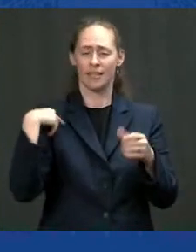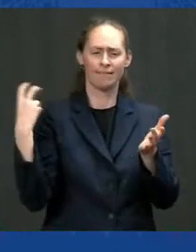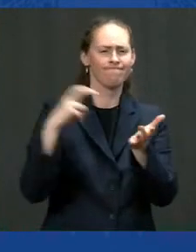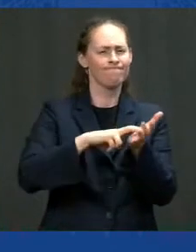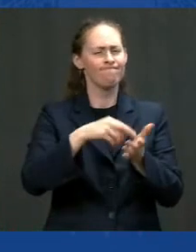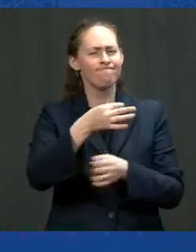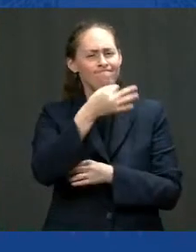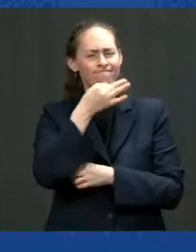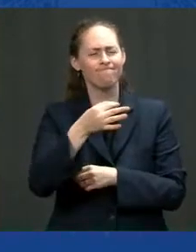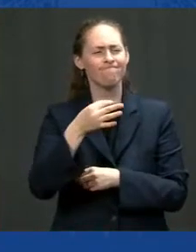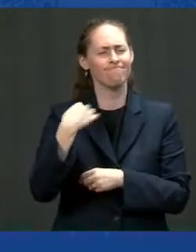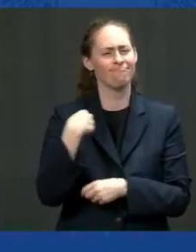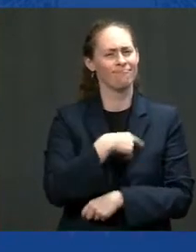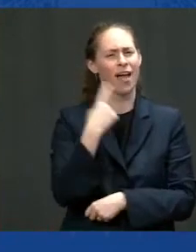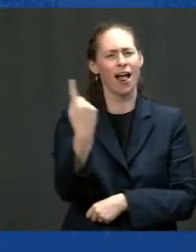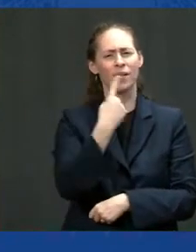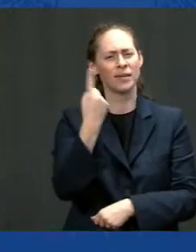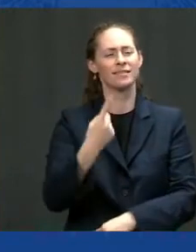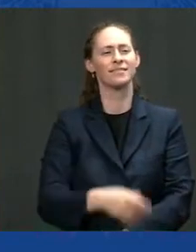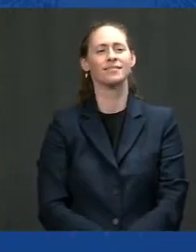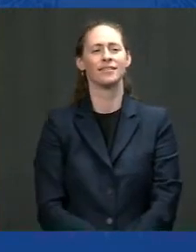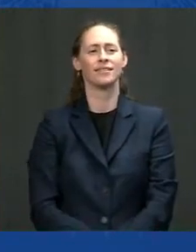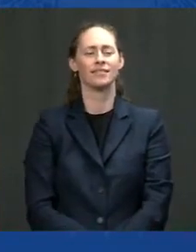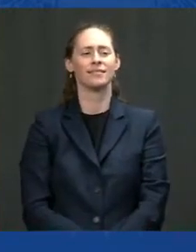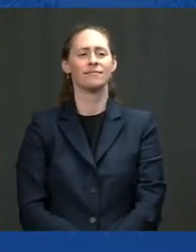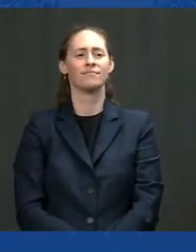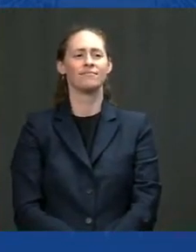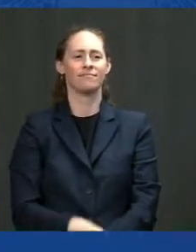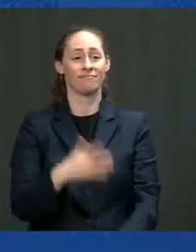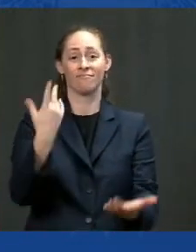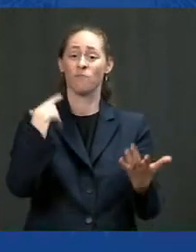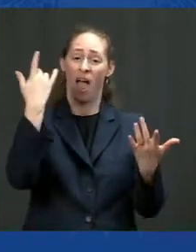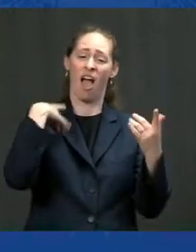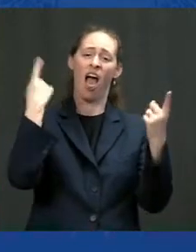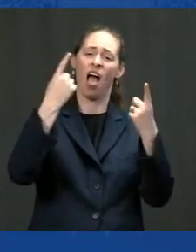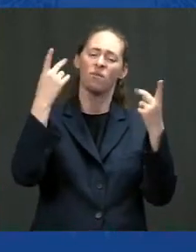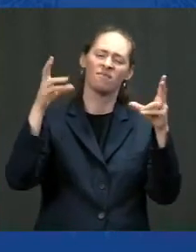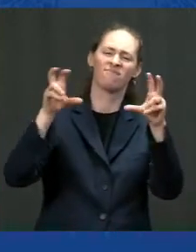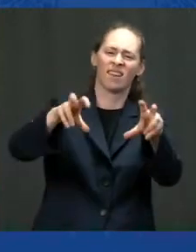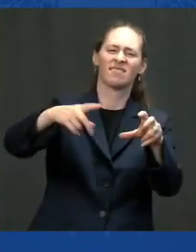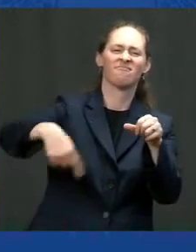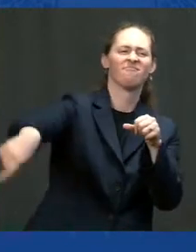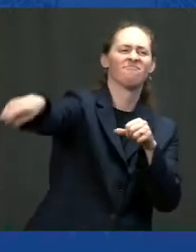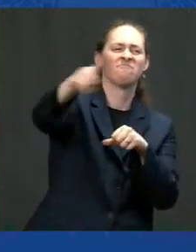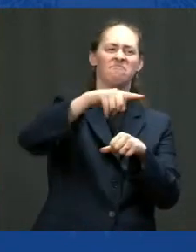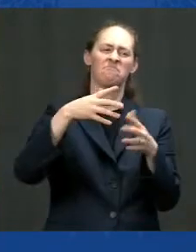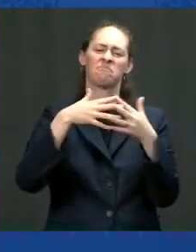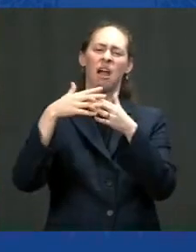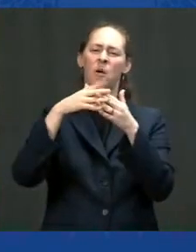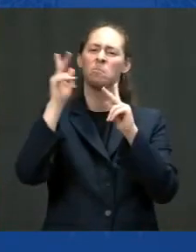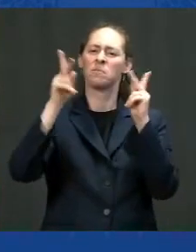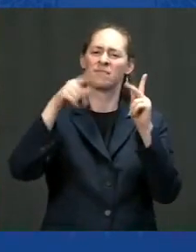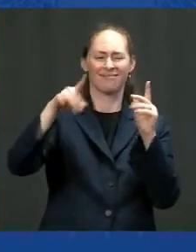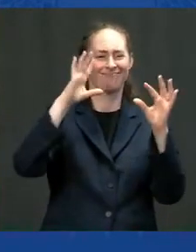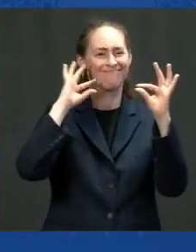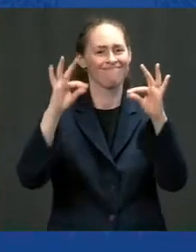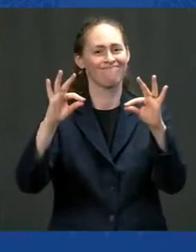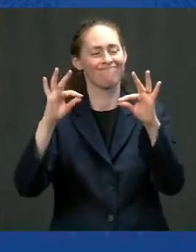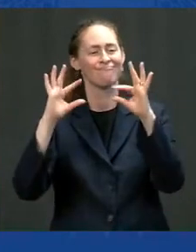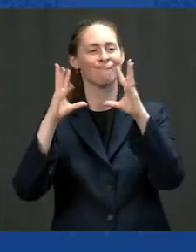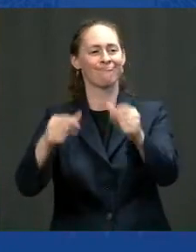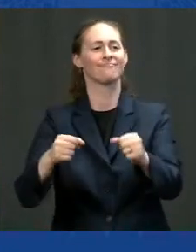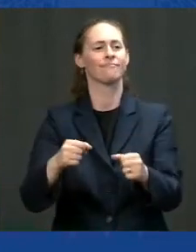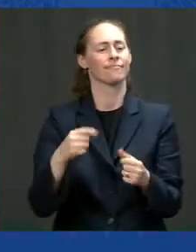I'm placing my bet on America. I know you all are going to make sure it pays off, because it will pay off